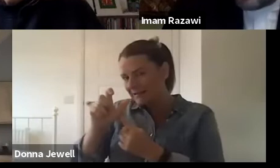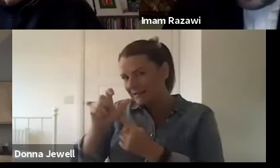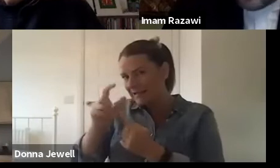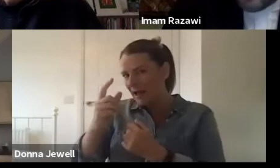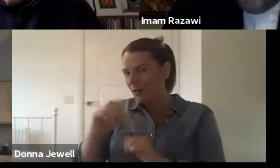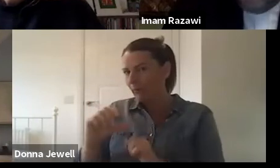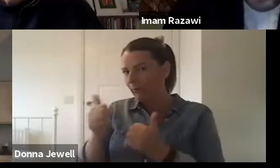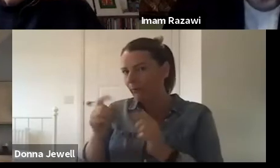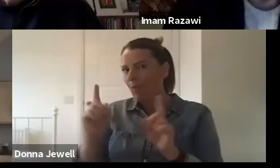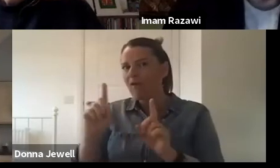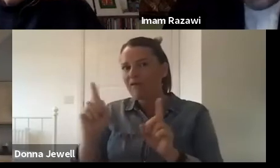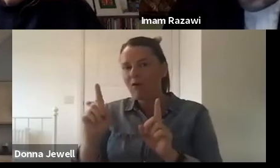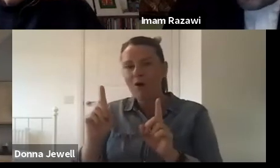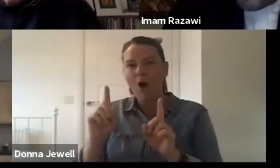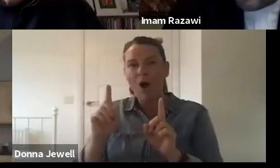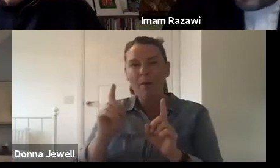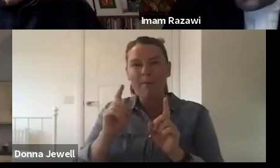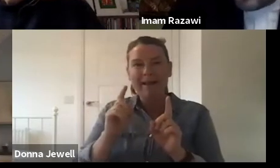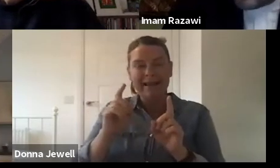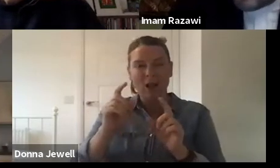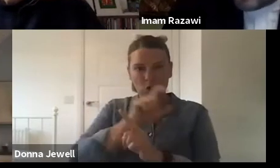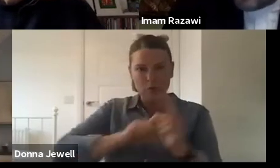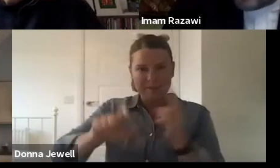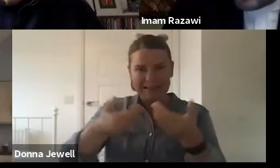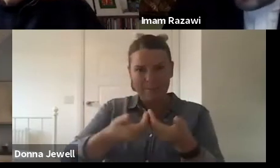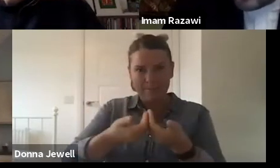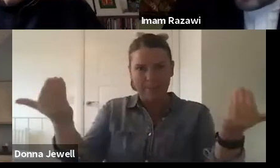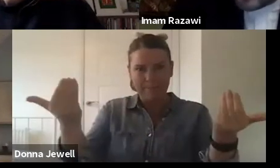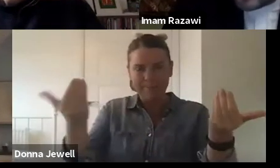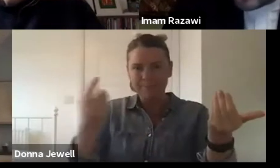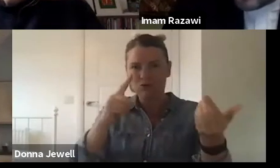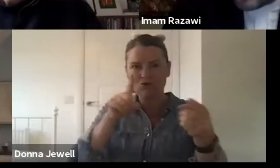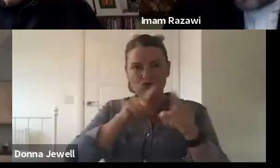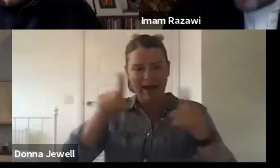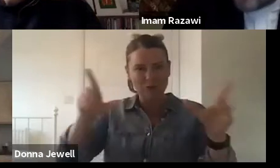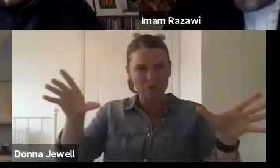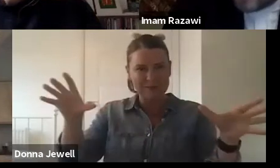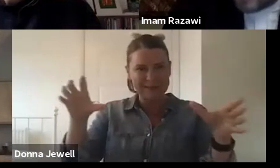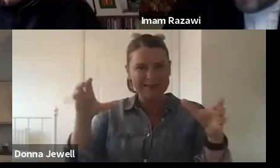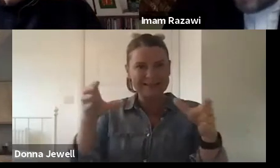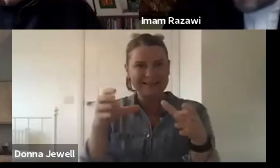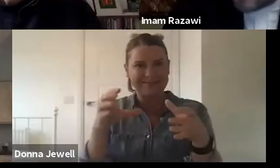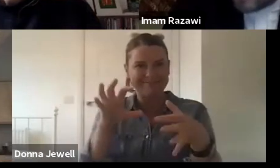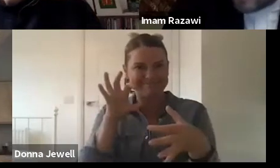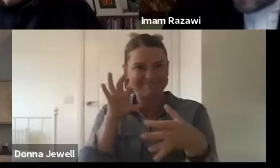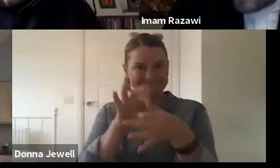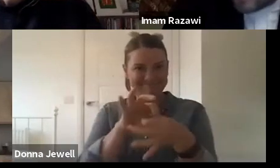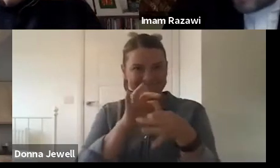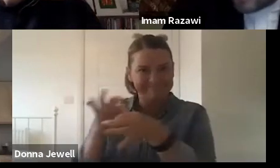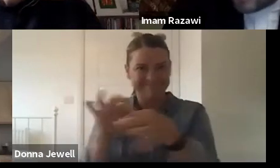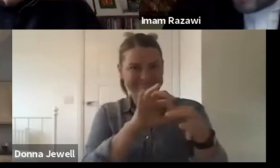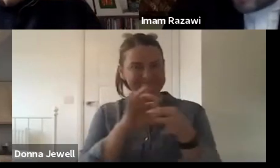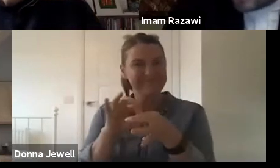I think that's very important, especially in the given time. So I think those are the couple of things which I guess are coming to mind at this moment.